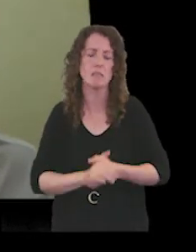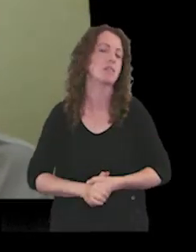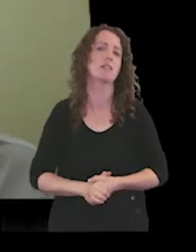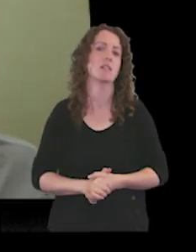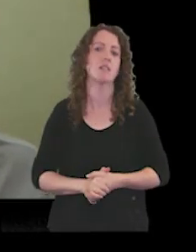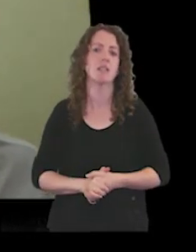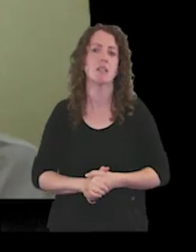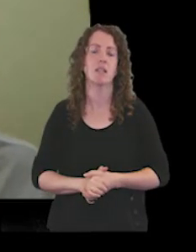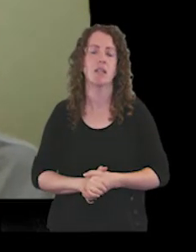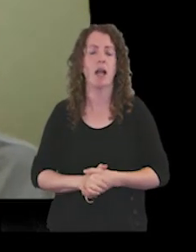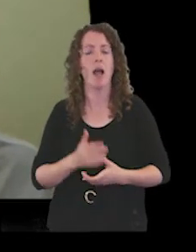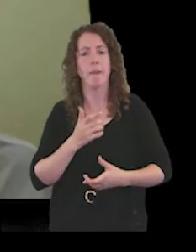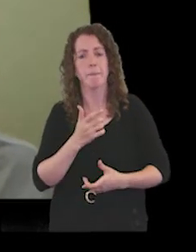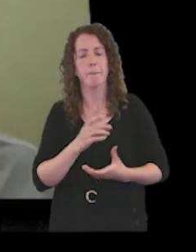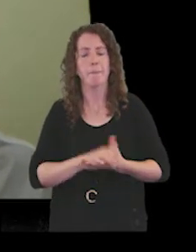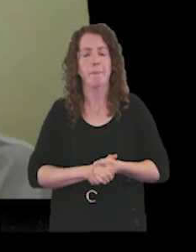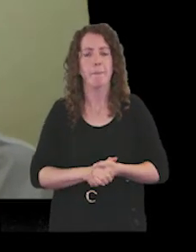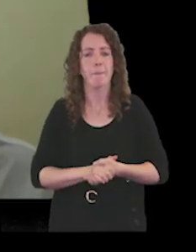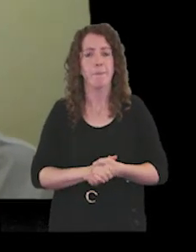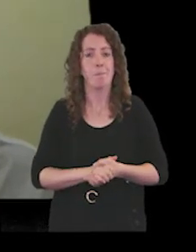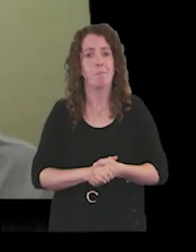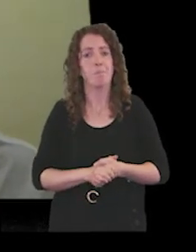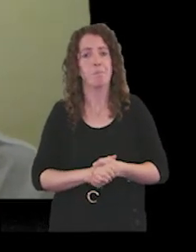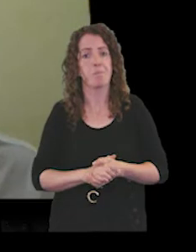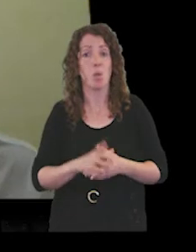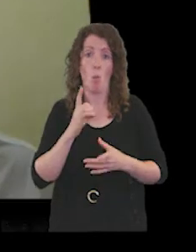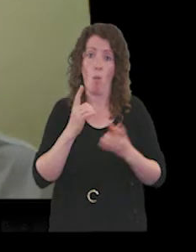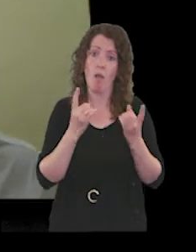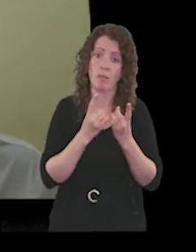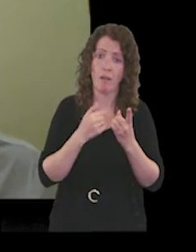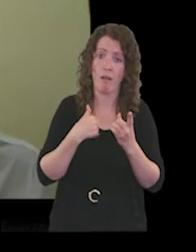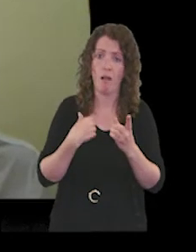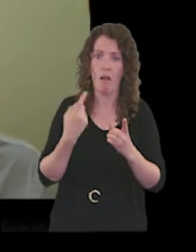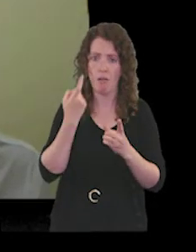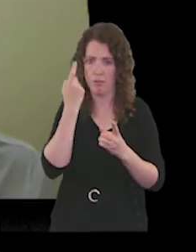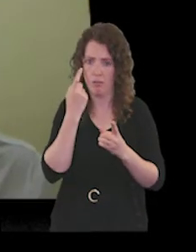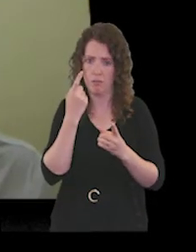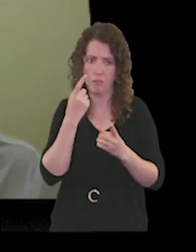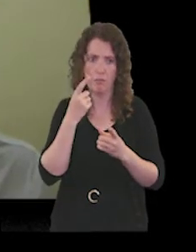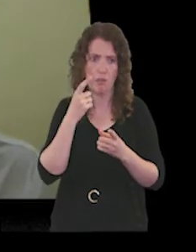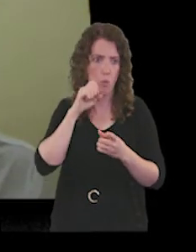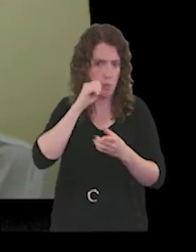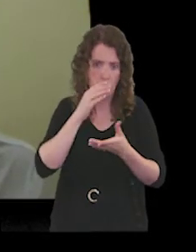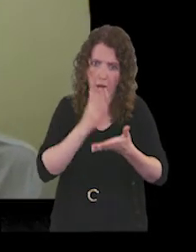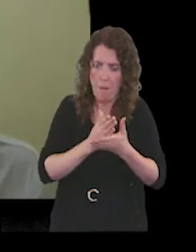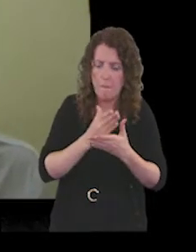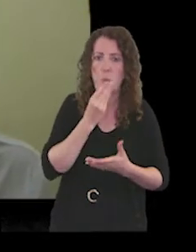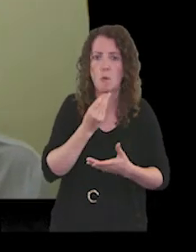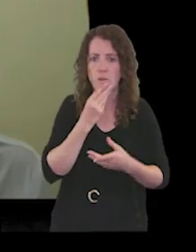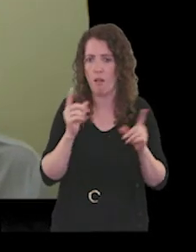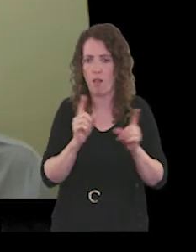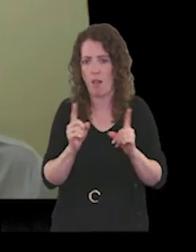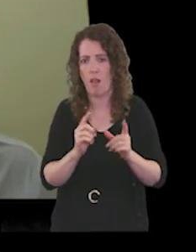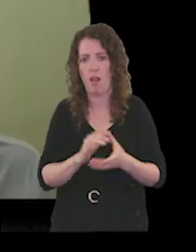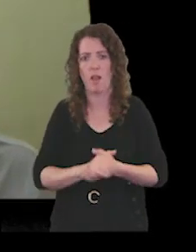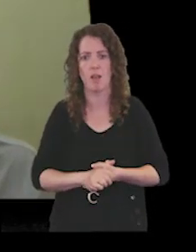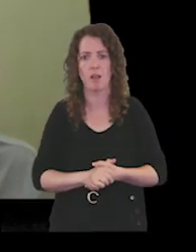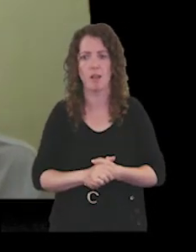um one of the things that i think is um is going to be really helpful is for